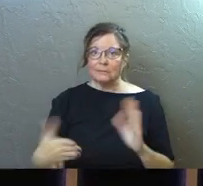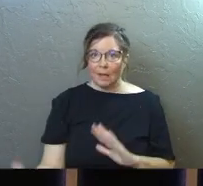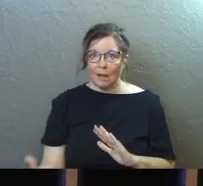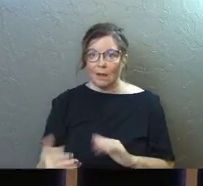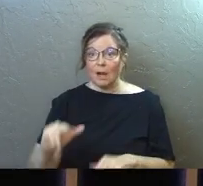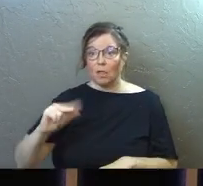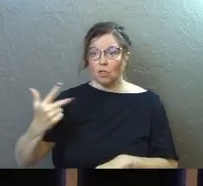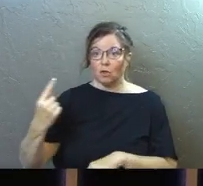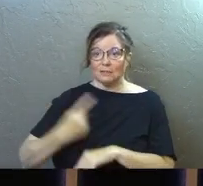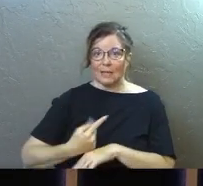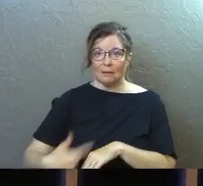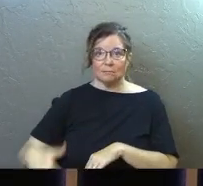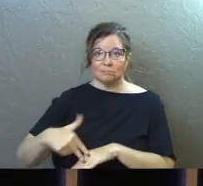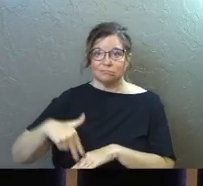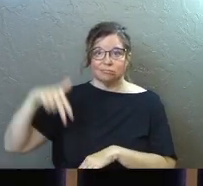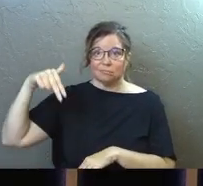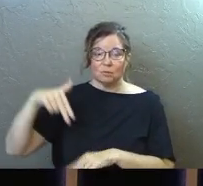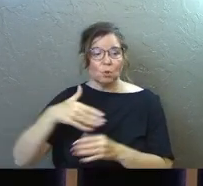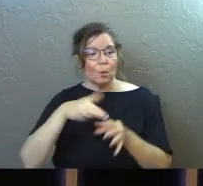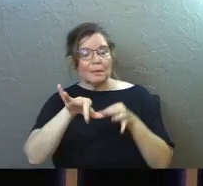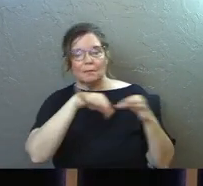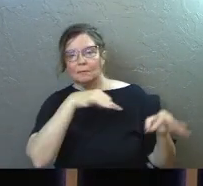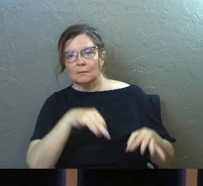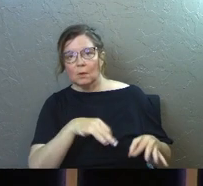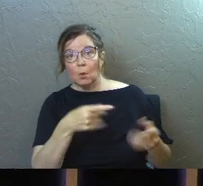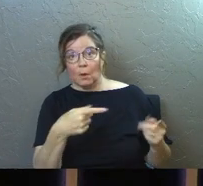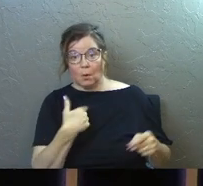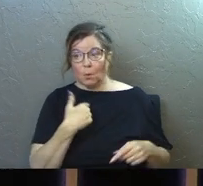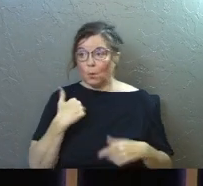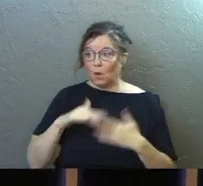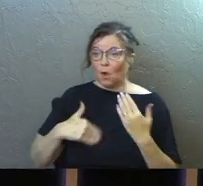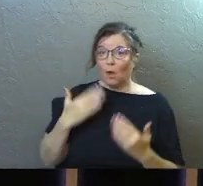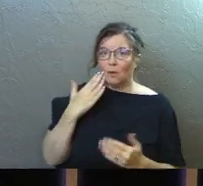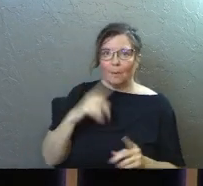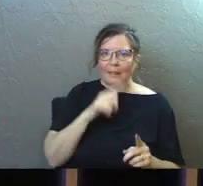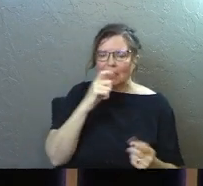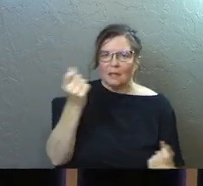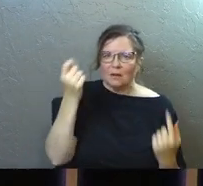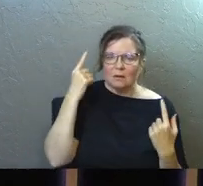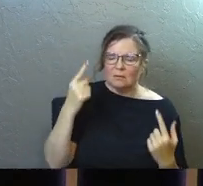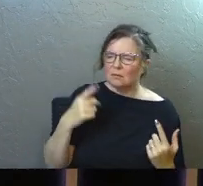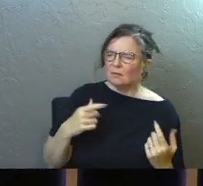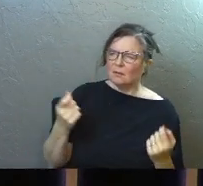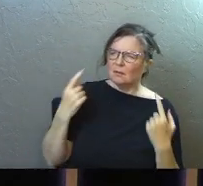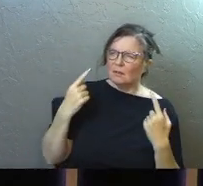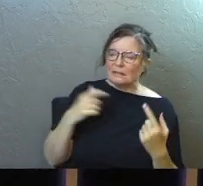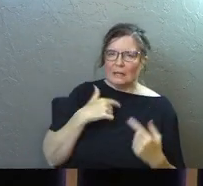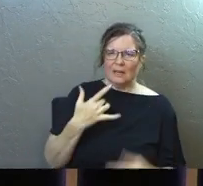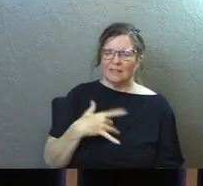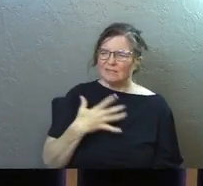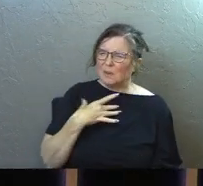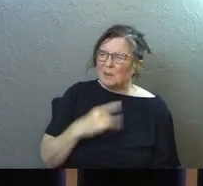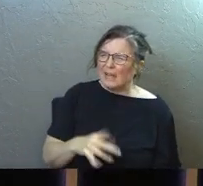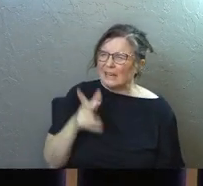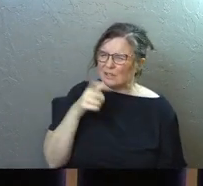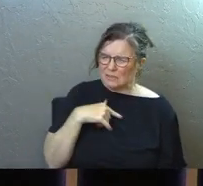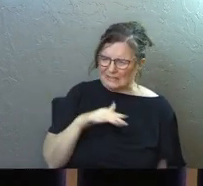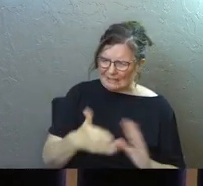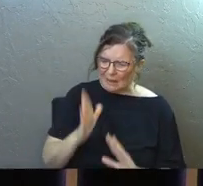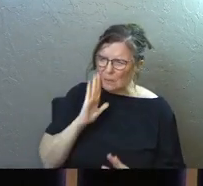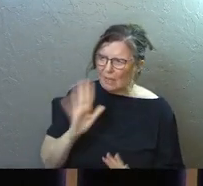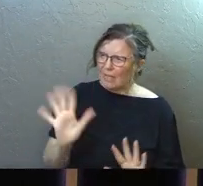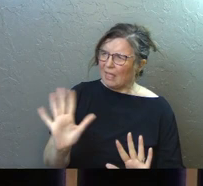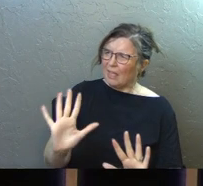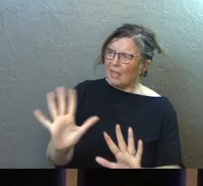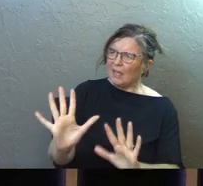day, he would be raised from the dead. So he's just telling them what we all know, but they didn't know it at the time. And they didn't like the idea that Jesus